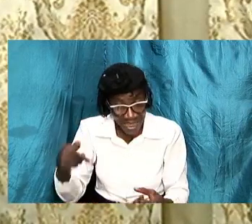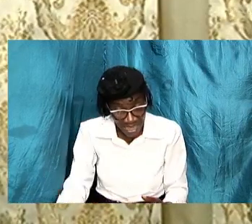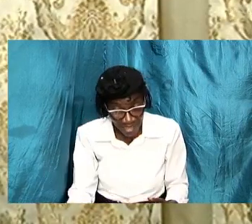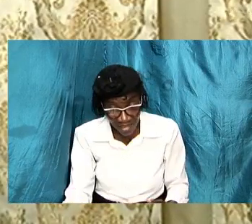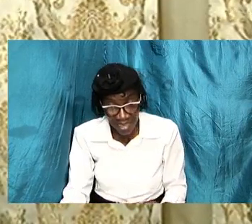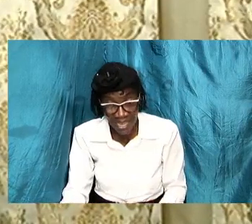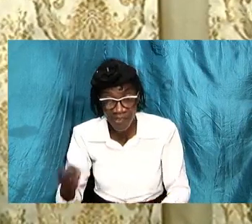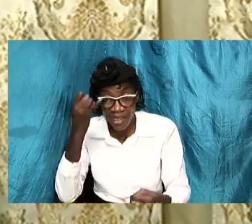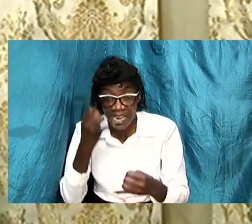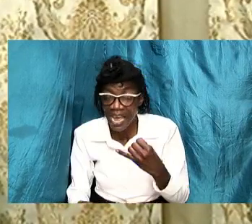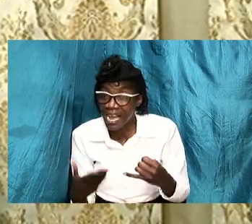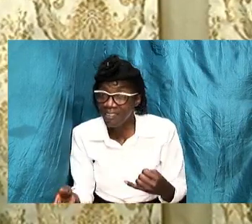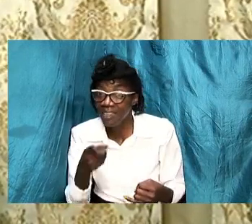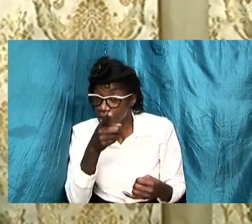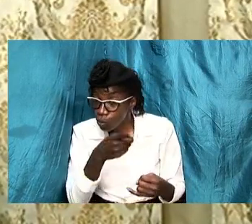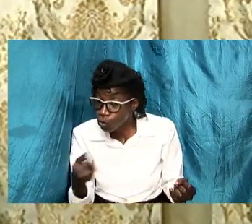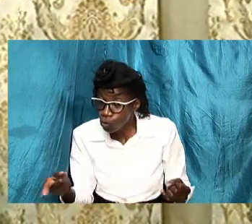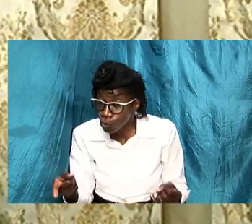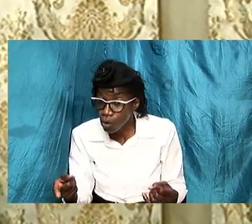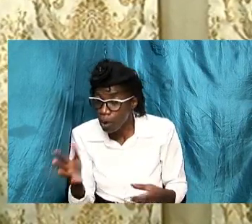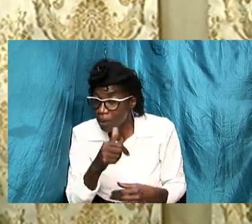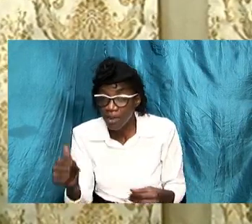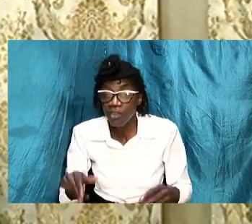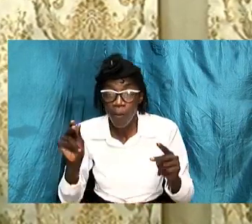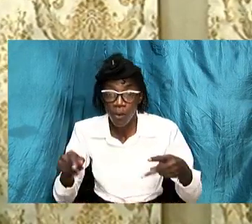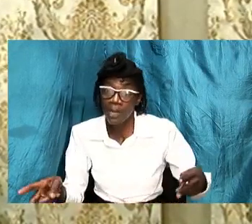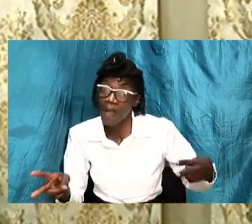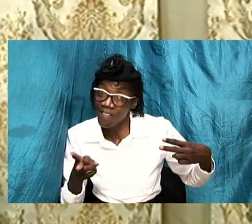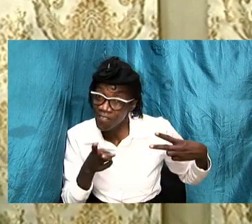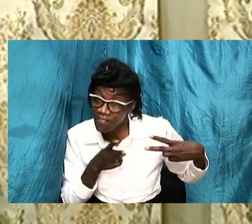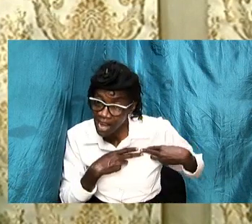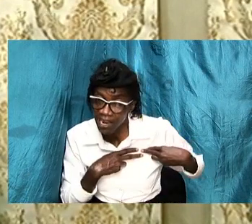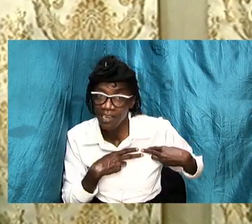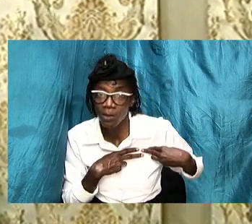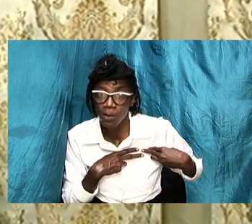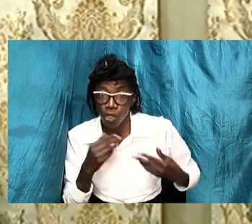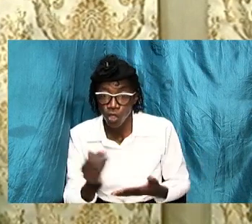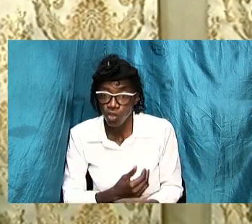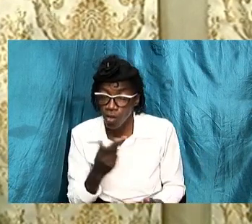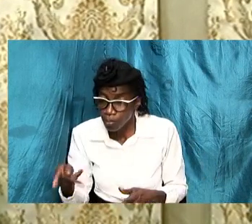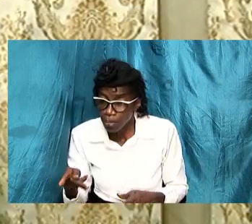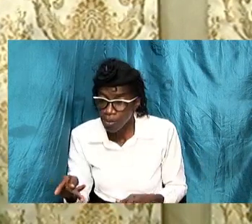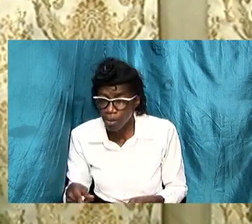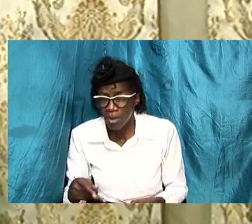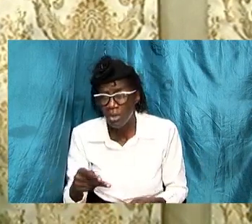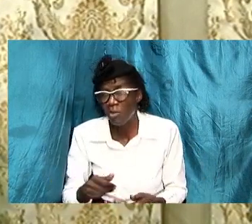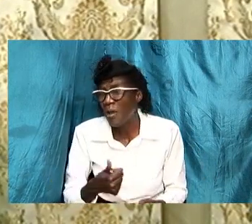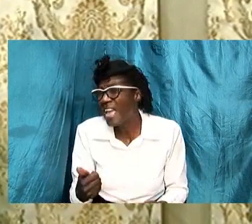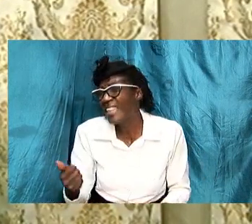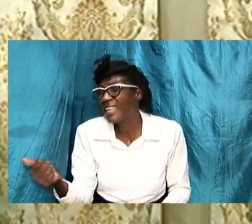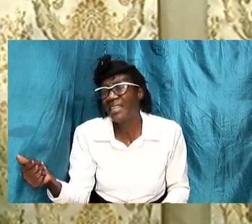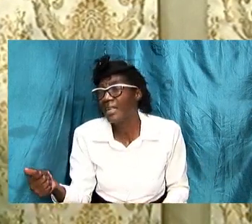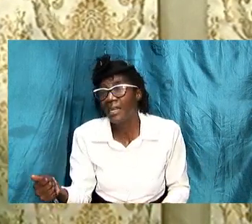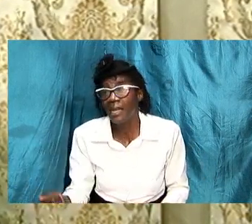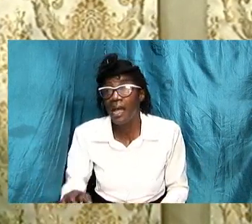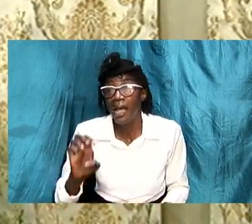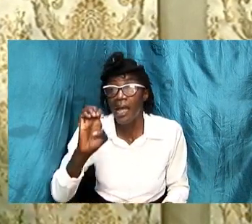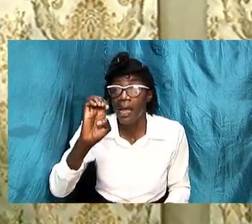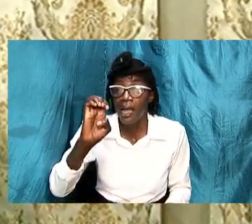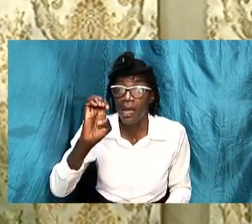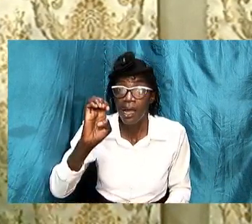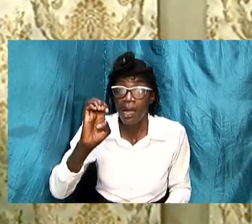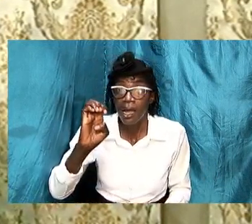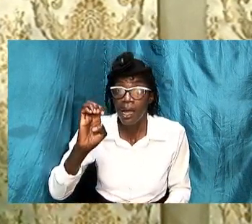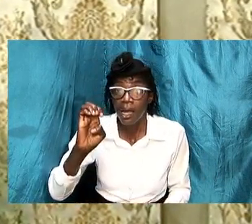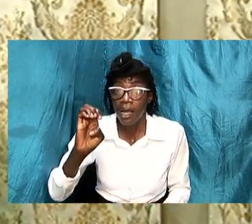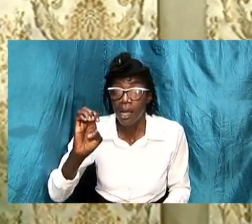value some folks would do anything to get a mercedes benz and they will spend a